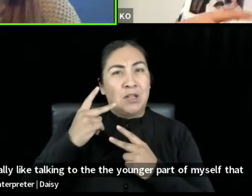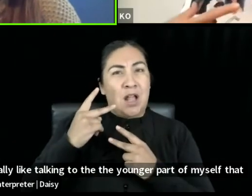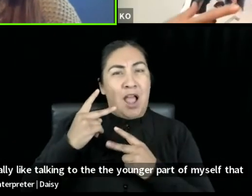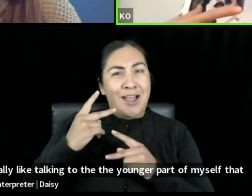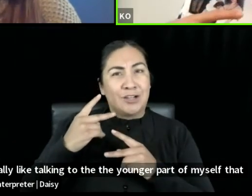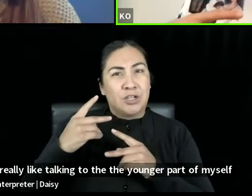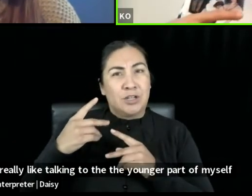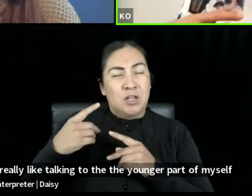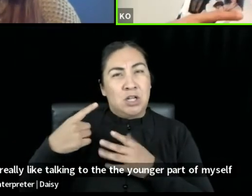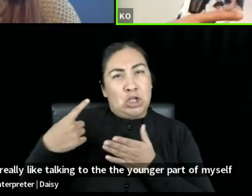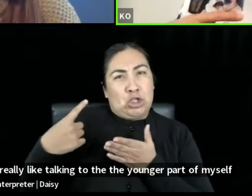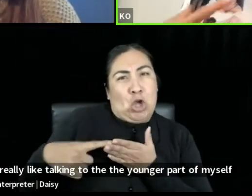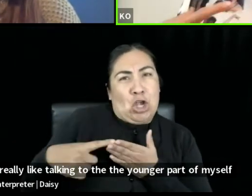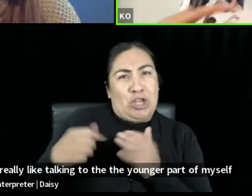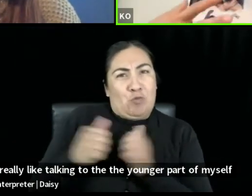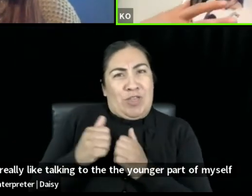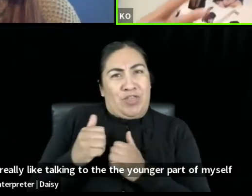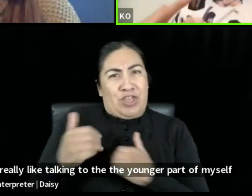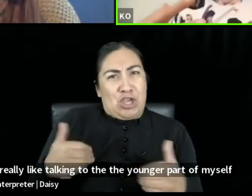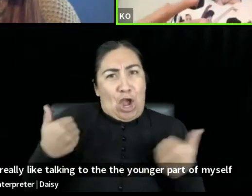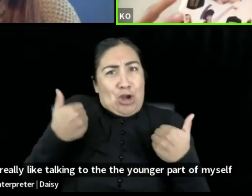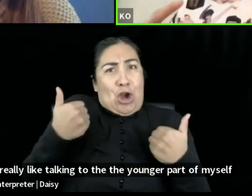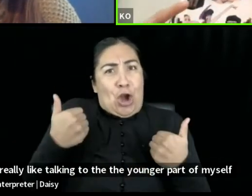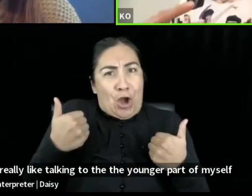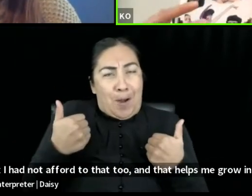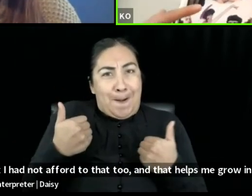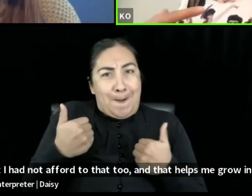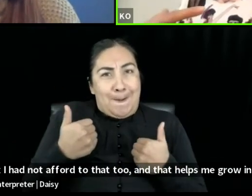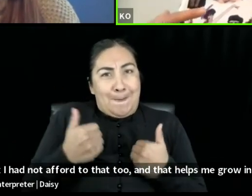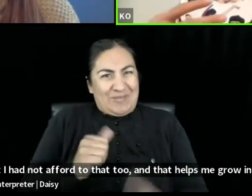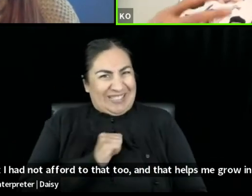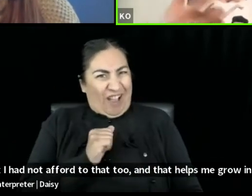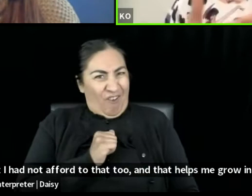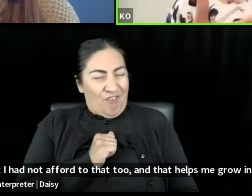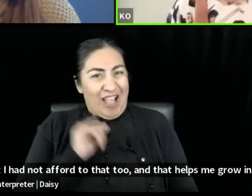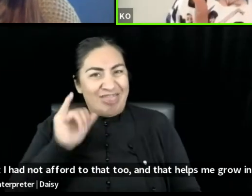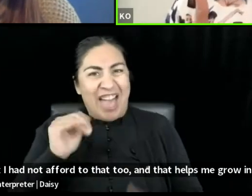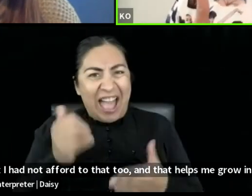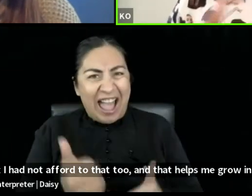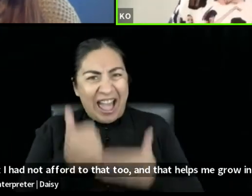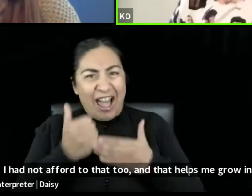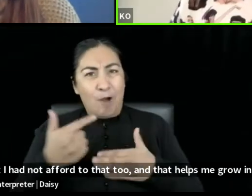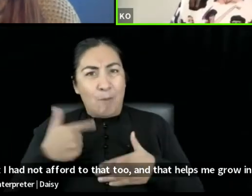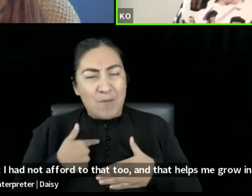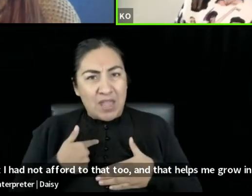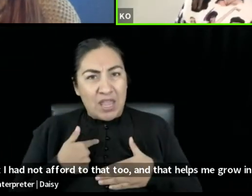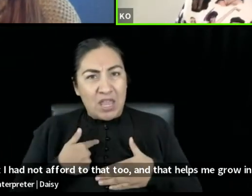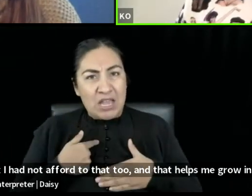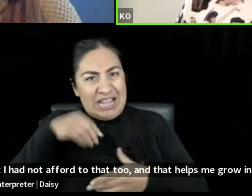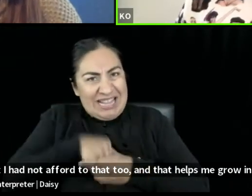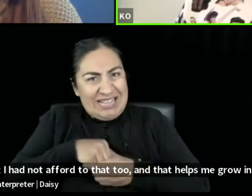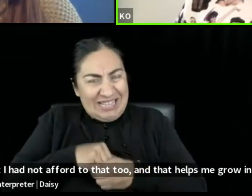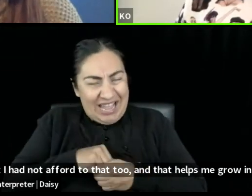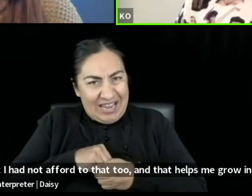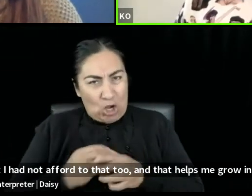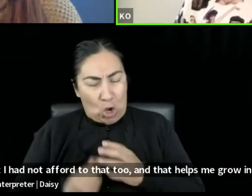And that helped me grow into being able to listen to my body, um,